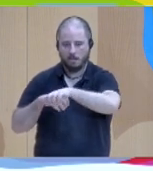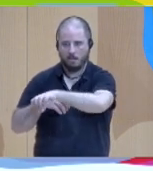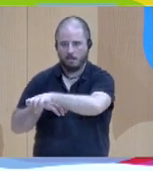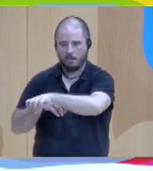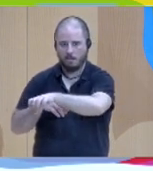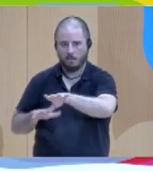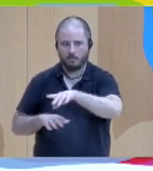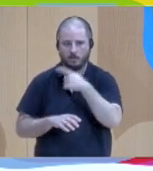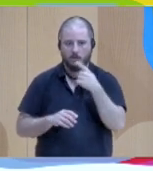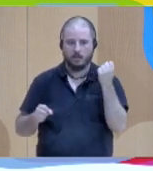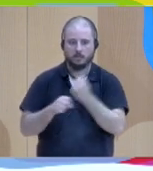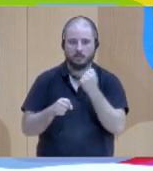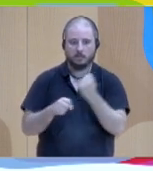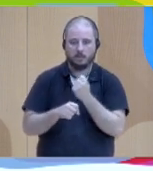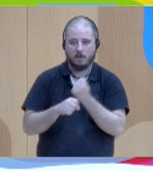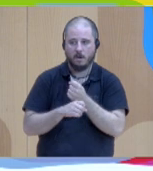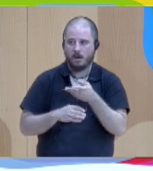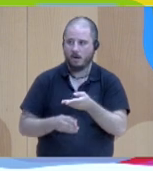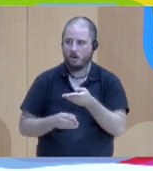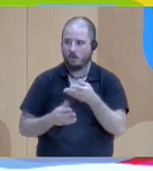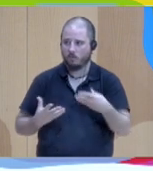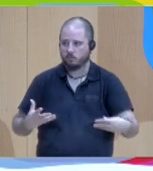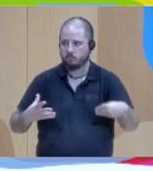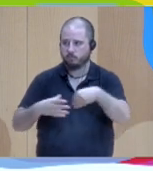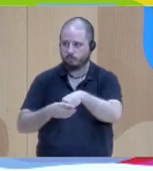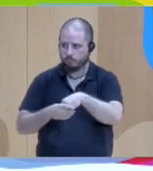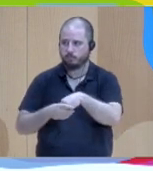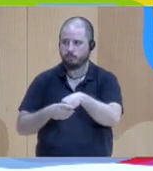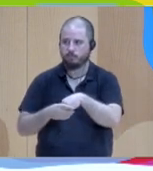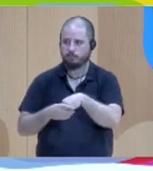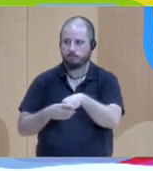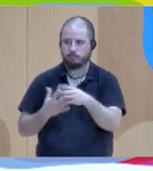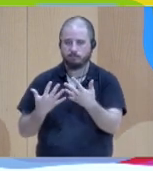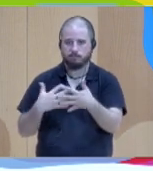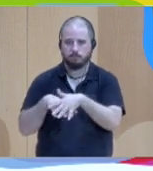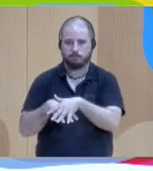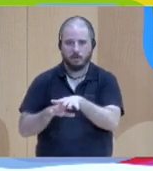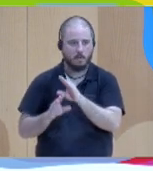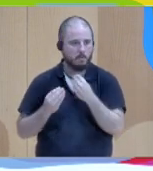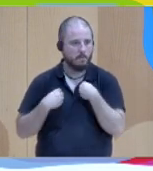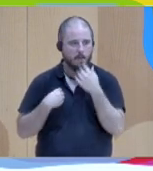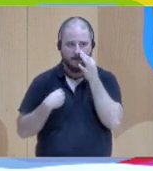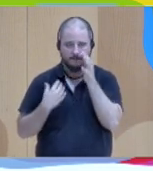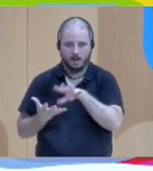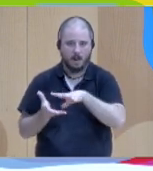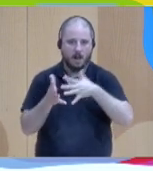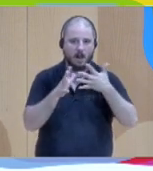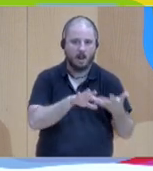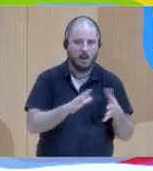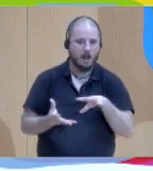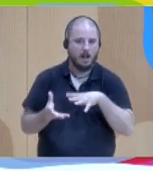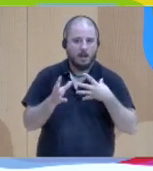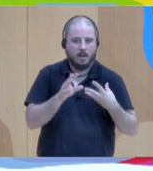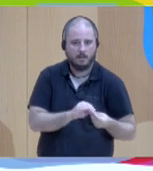whole life situations. All over the world you are asking how to integrate professional work